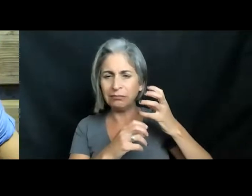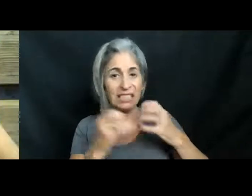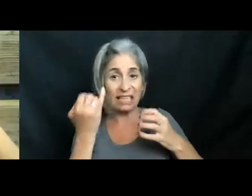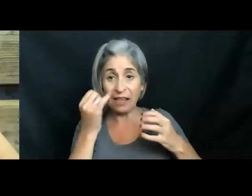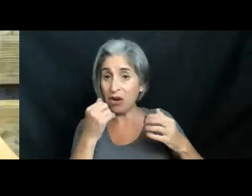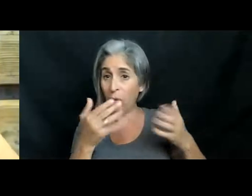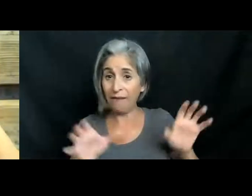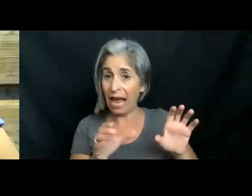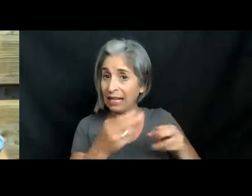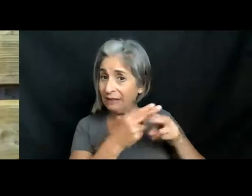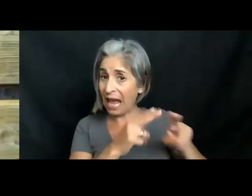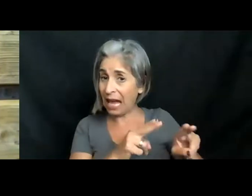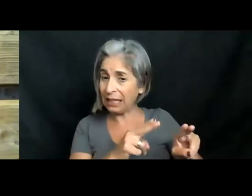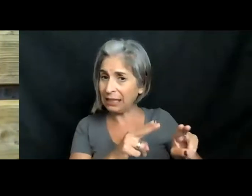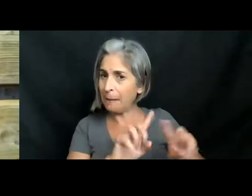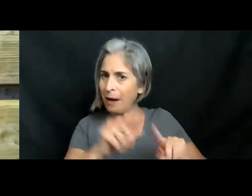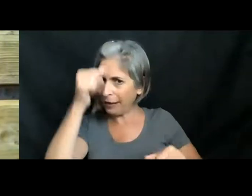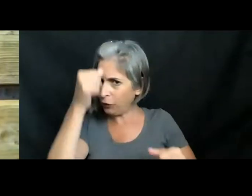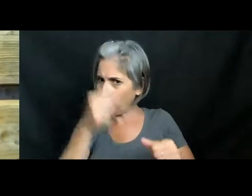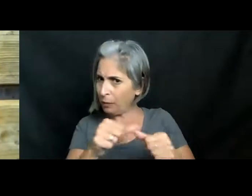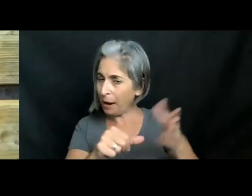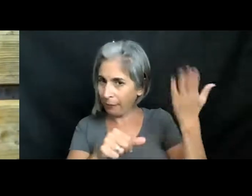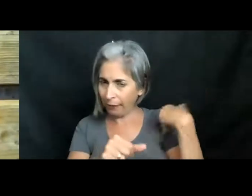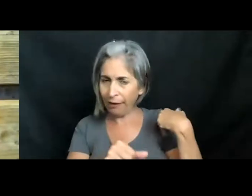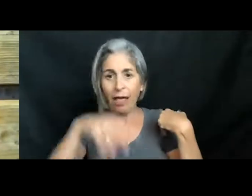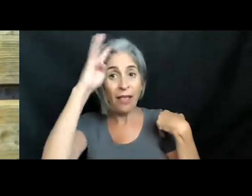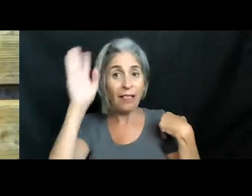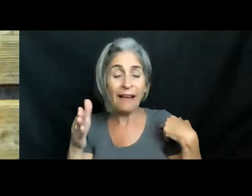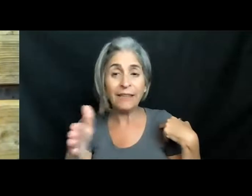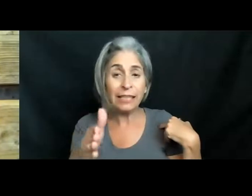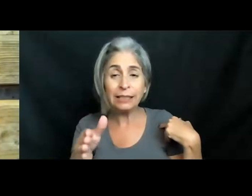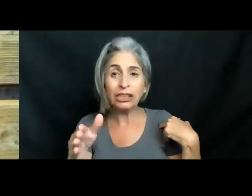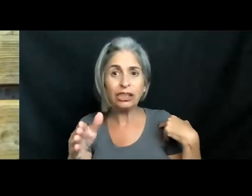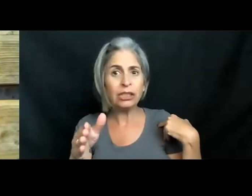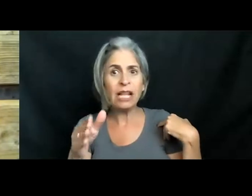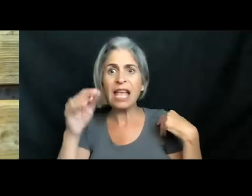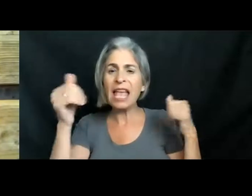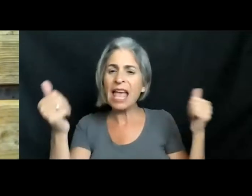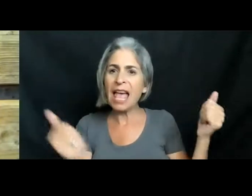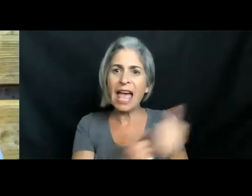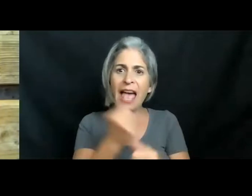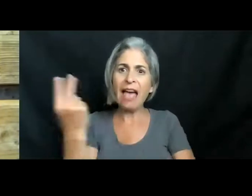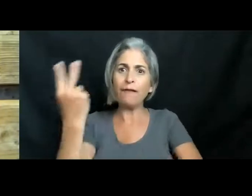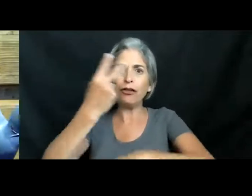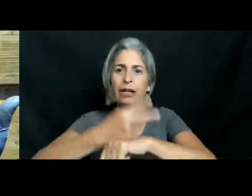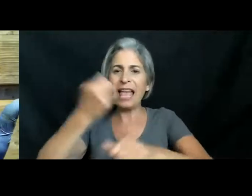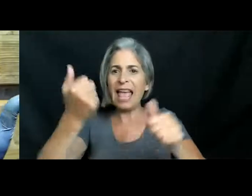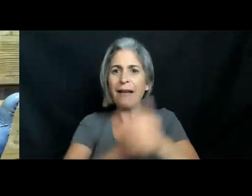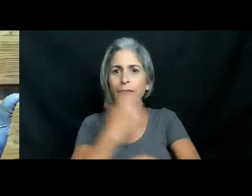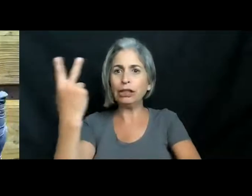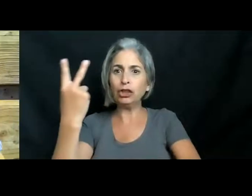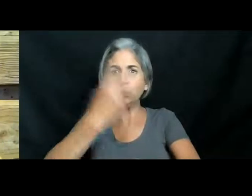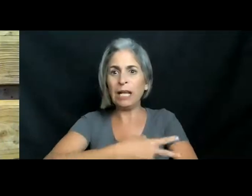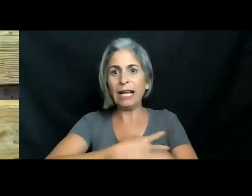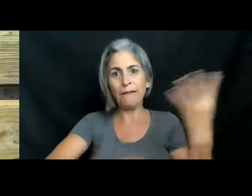eggs. But if you remember, those lionfish will be breeding every two to four days. So you will usually find